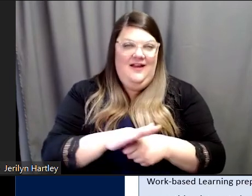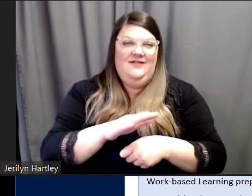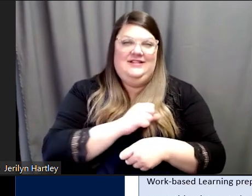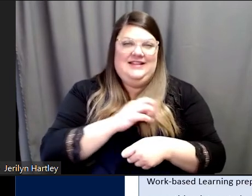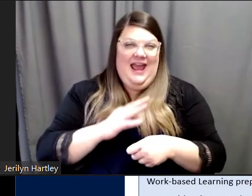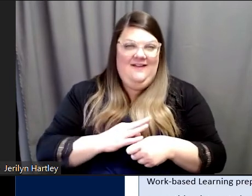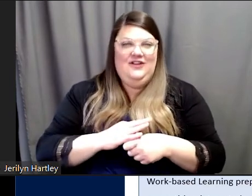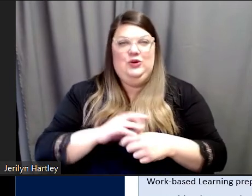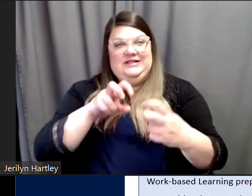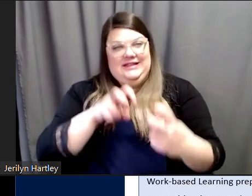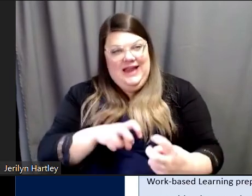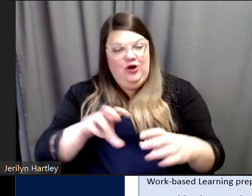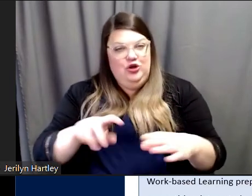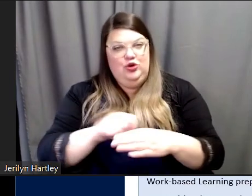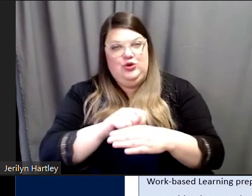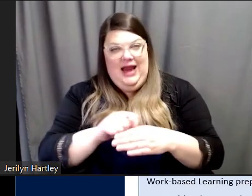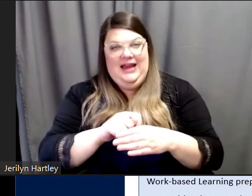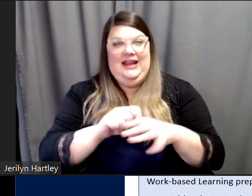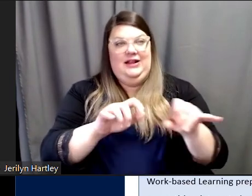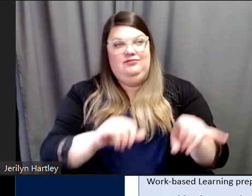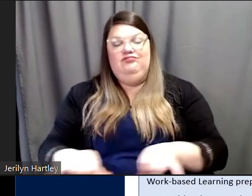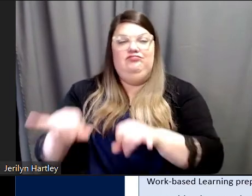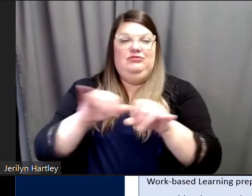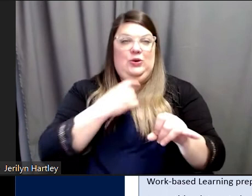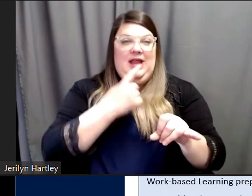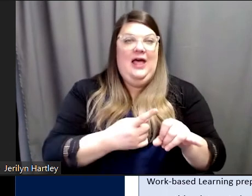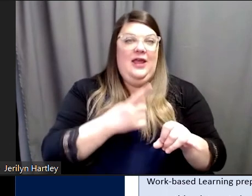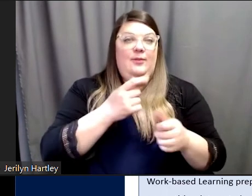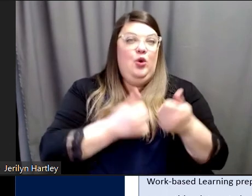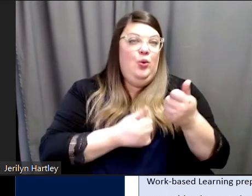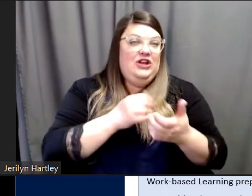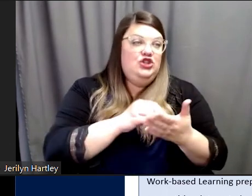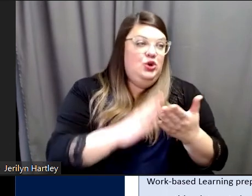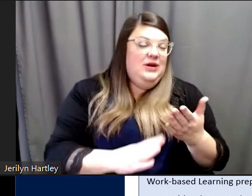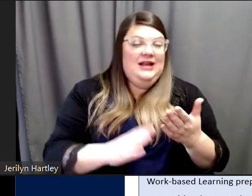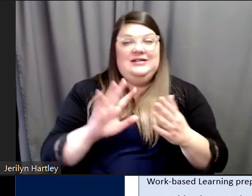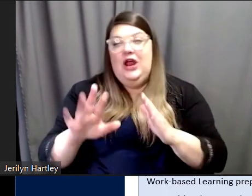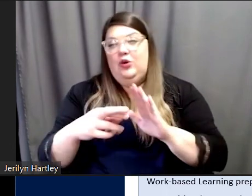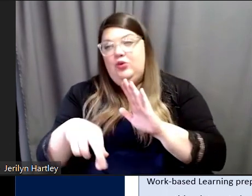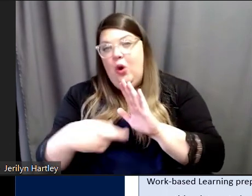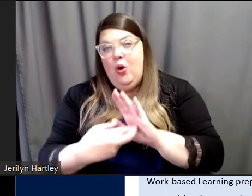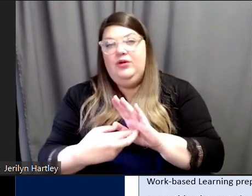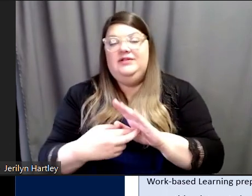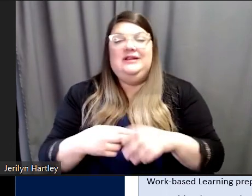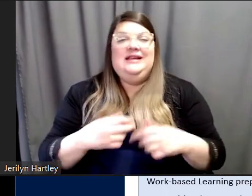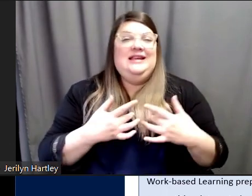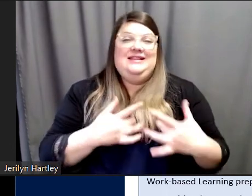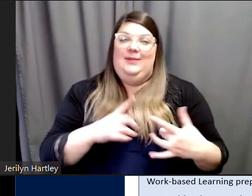entire staff and tell them who, what the students are, what their roles are. We usually have a sit down with the supervisor,